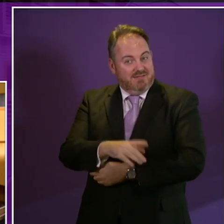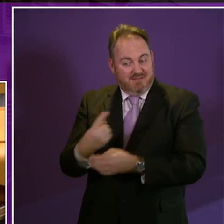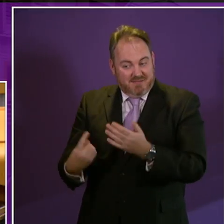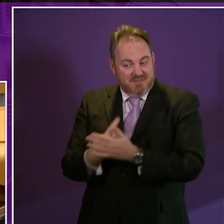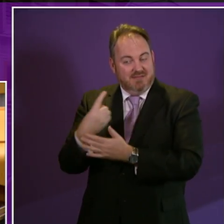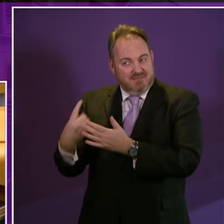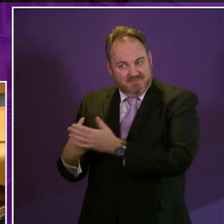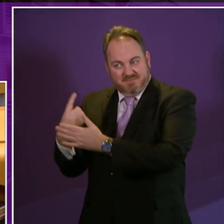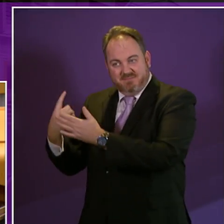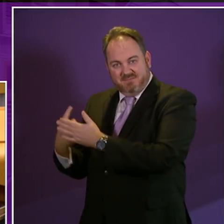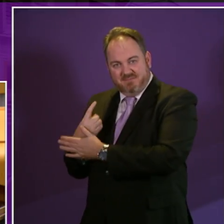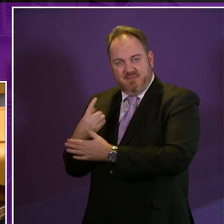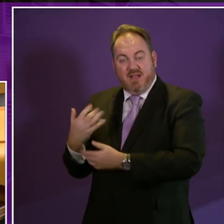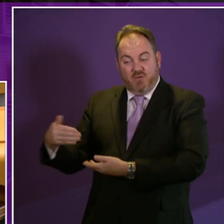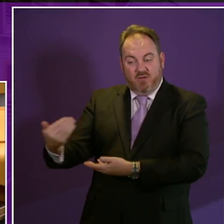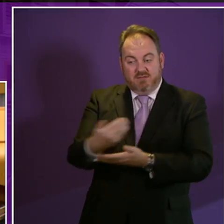brought together case studies.